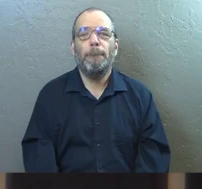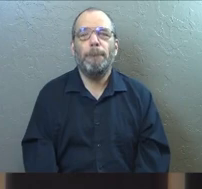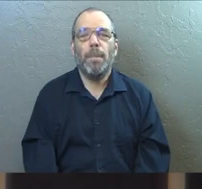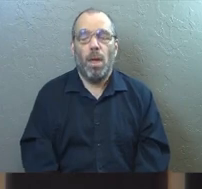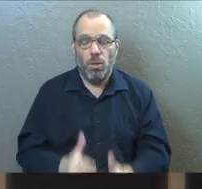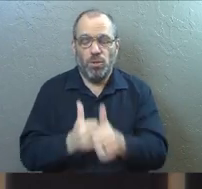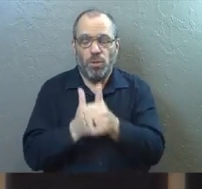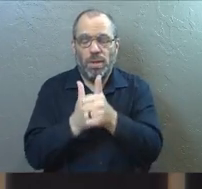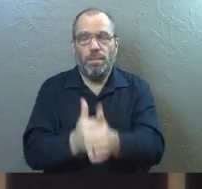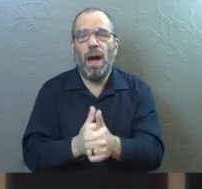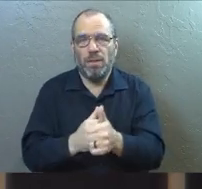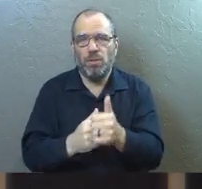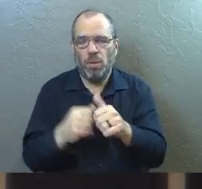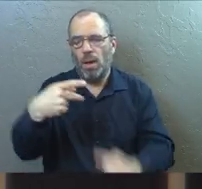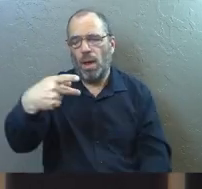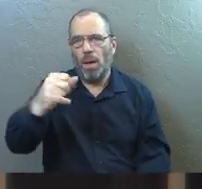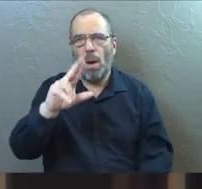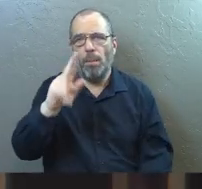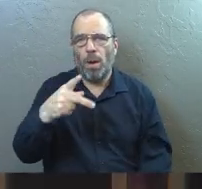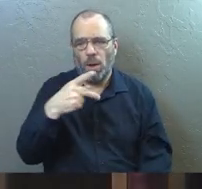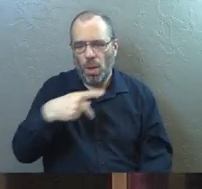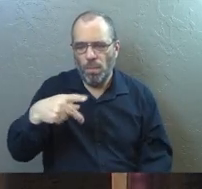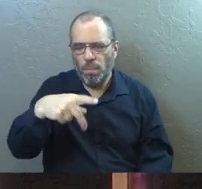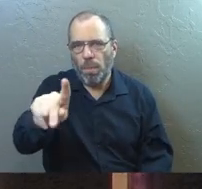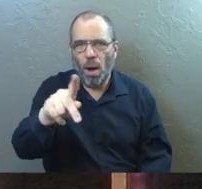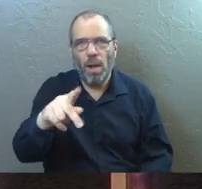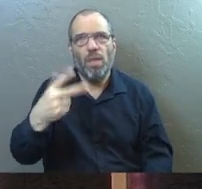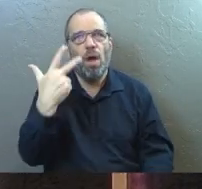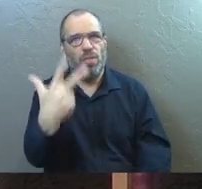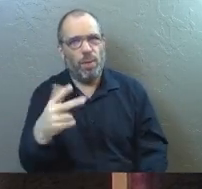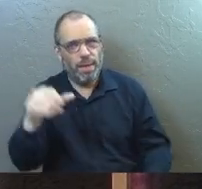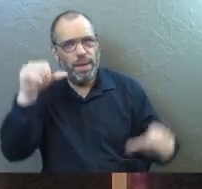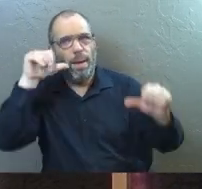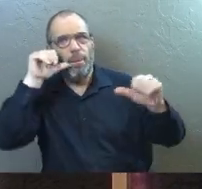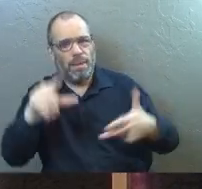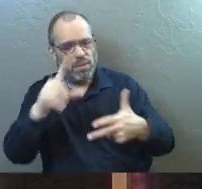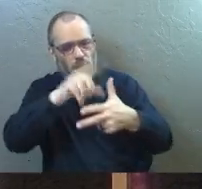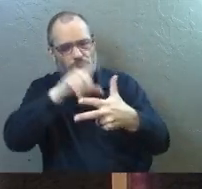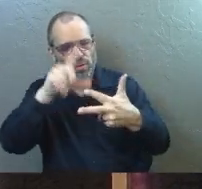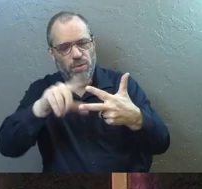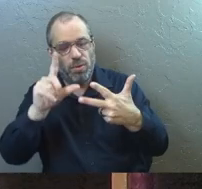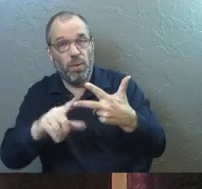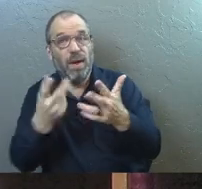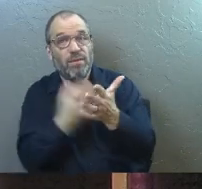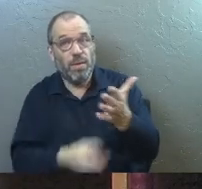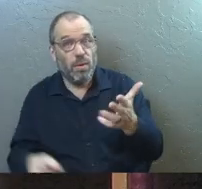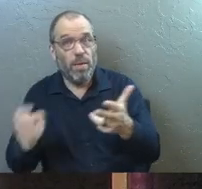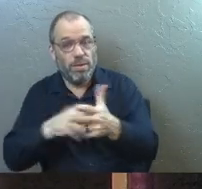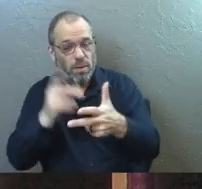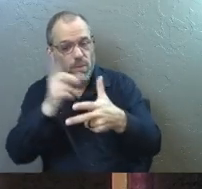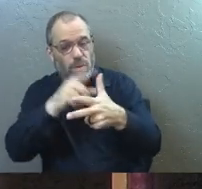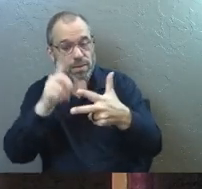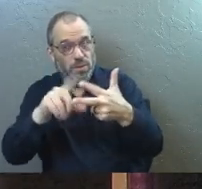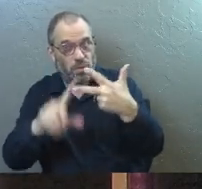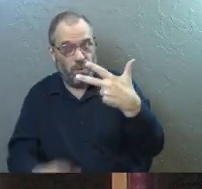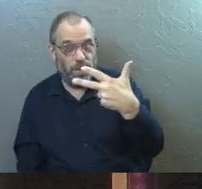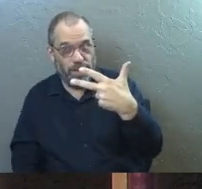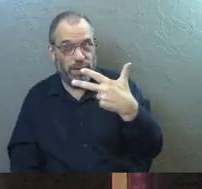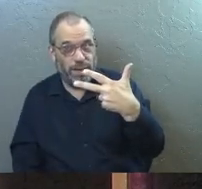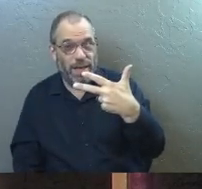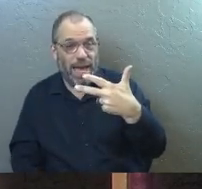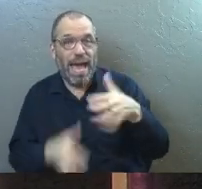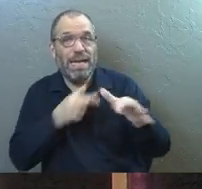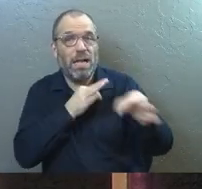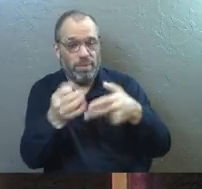The apostle Paul talks about the idea that there are three big blessings that come from the resurrection. And so I'm going to dive